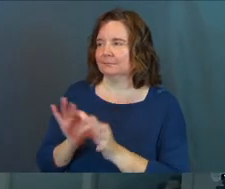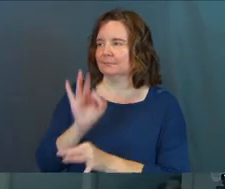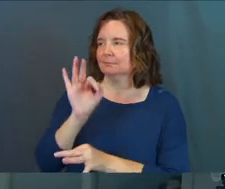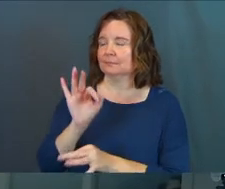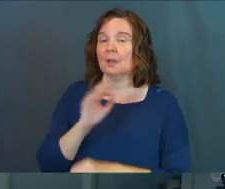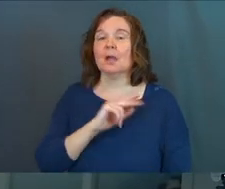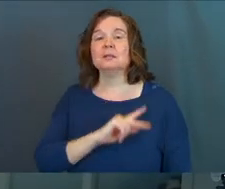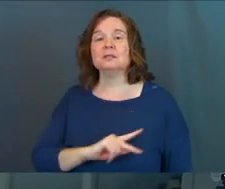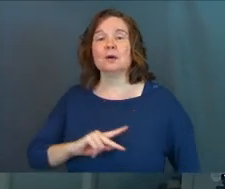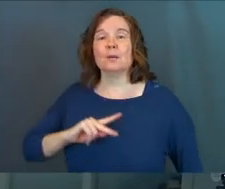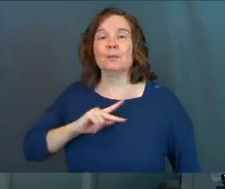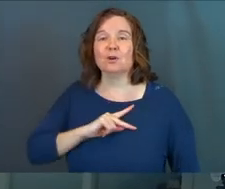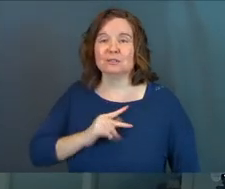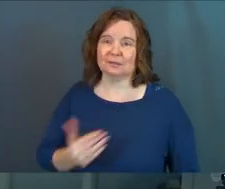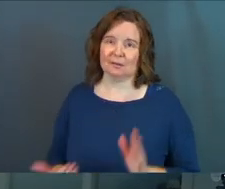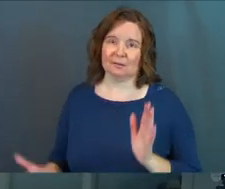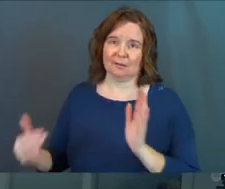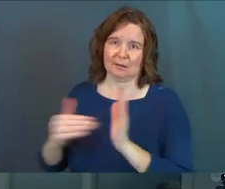Personal again.